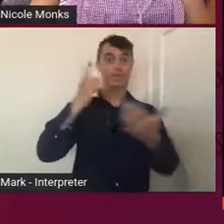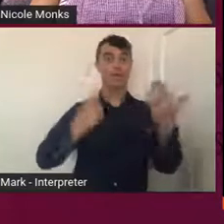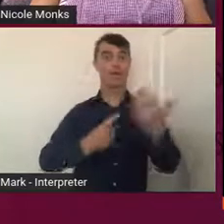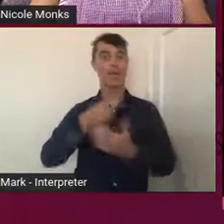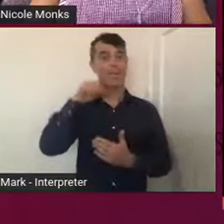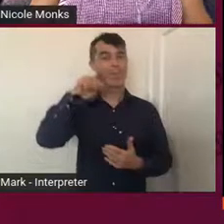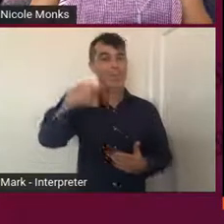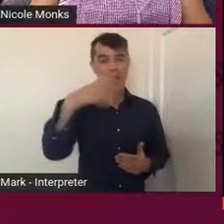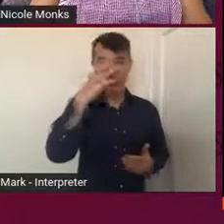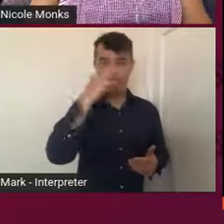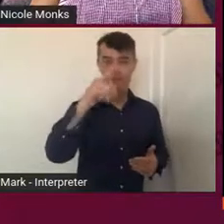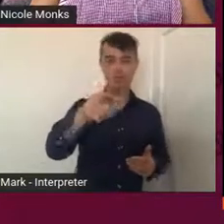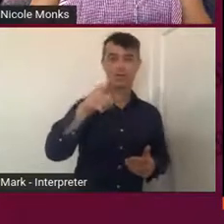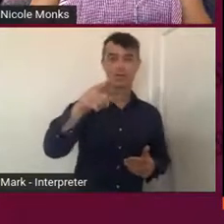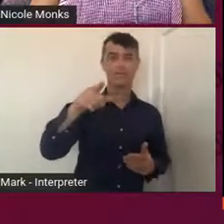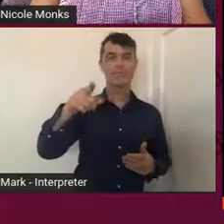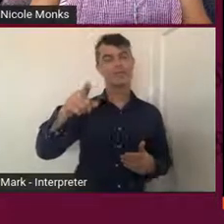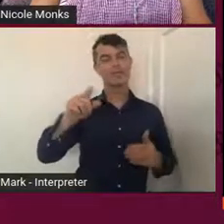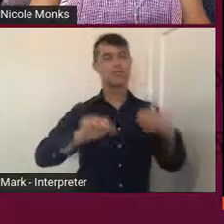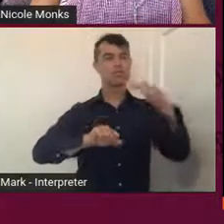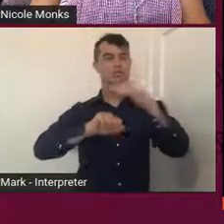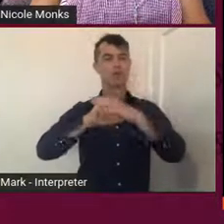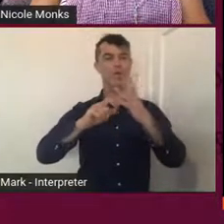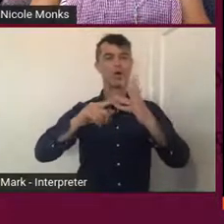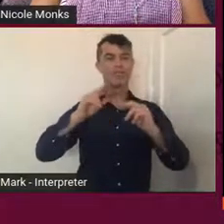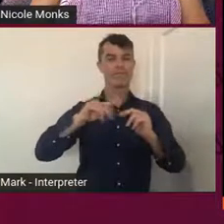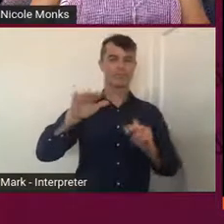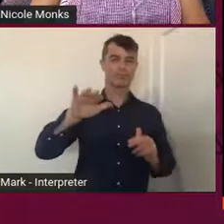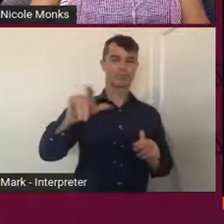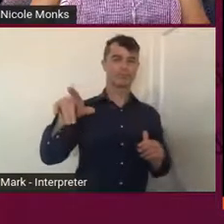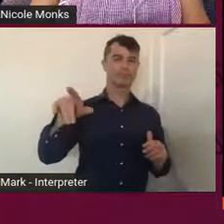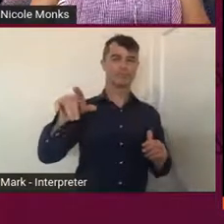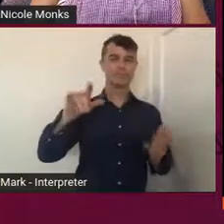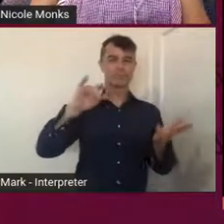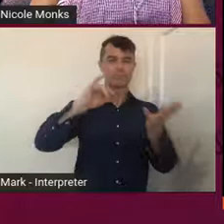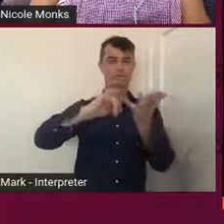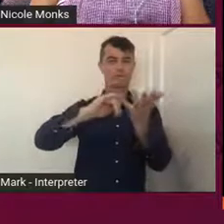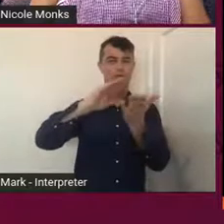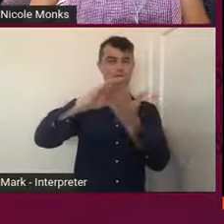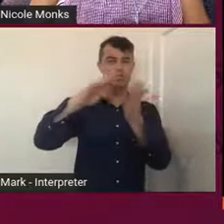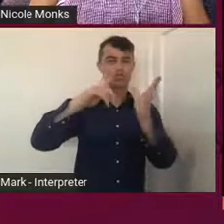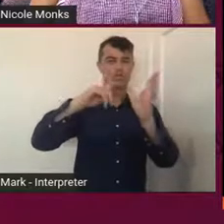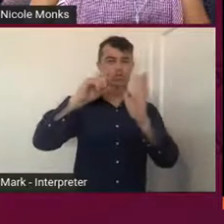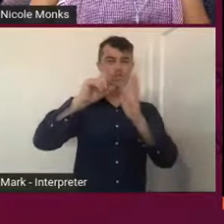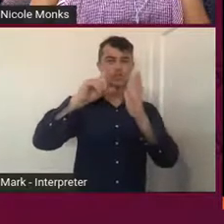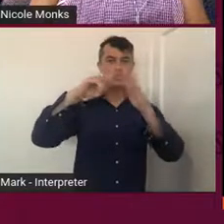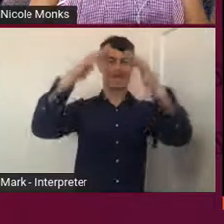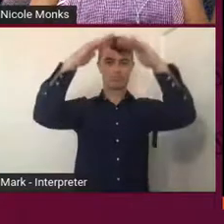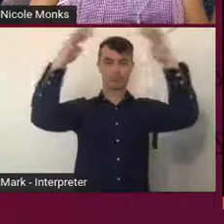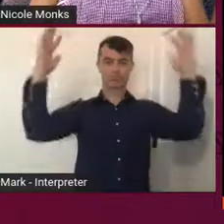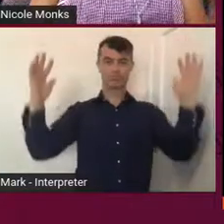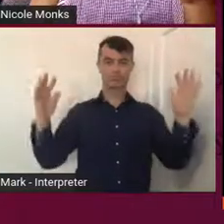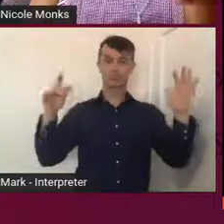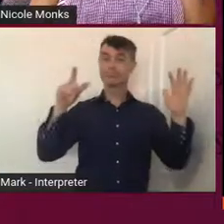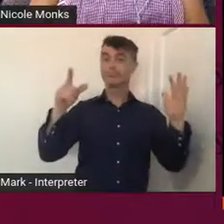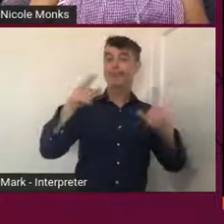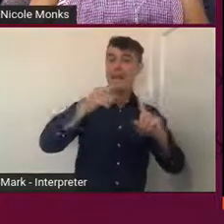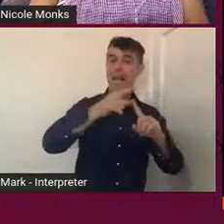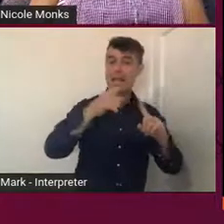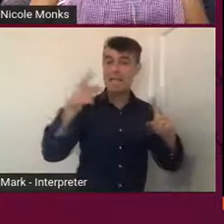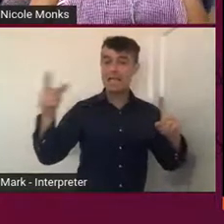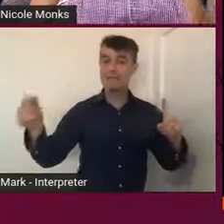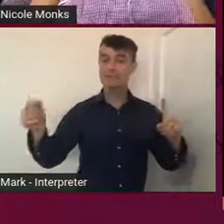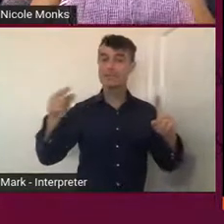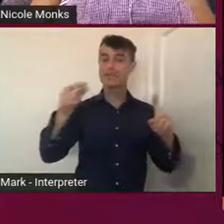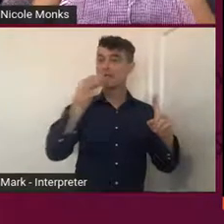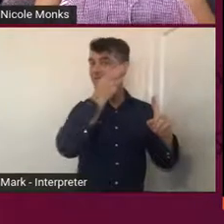you can see there, that's the top of a shade structure. All of those leaves and flowers that are